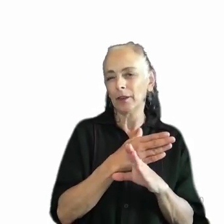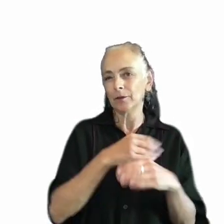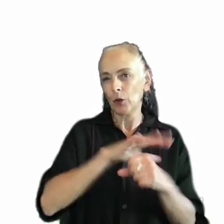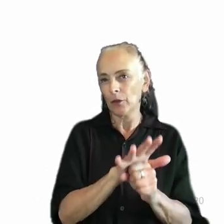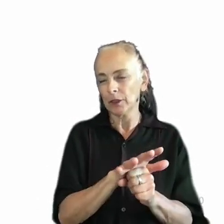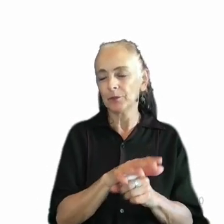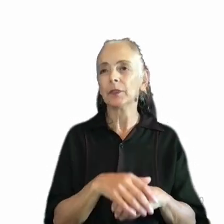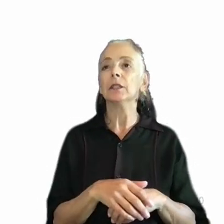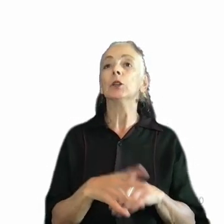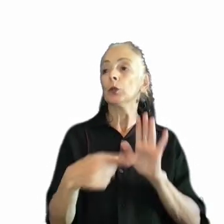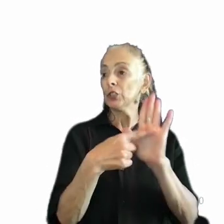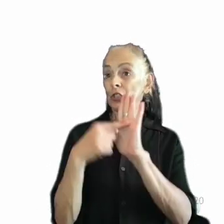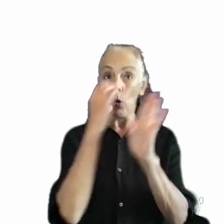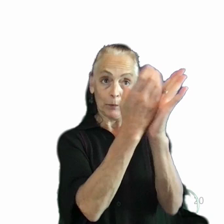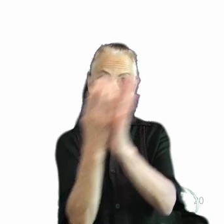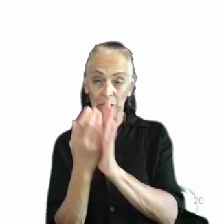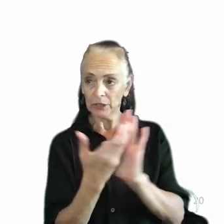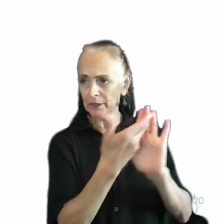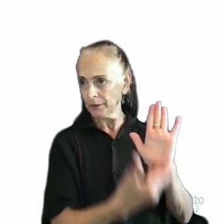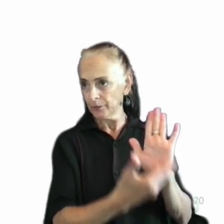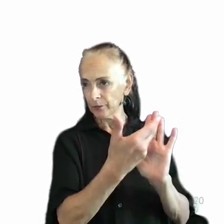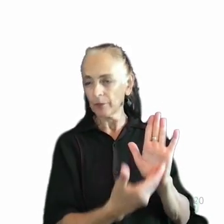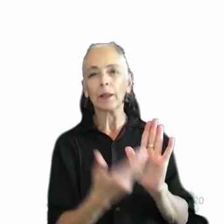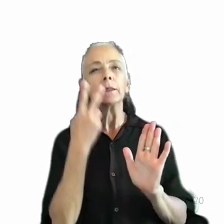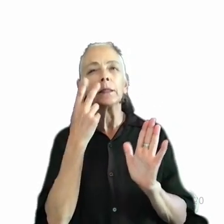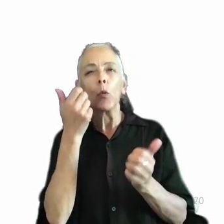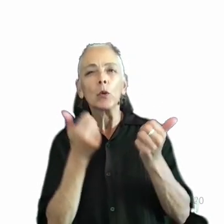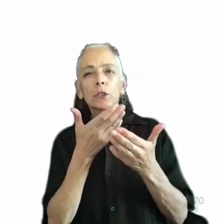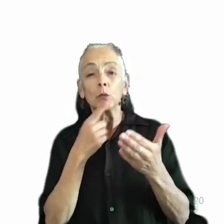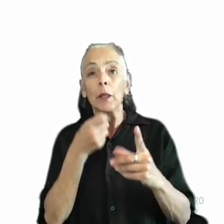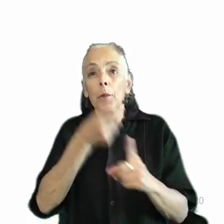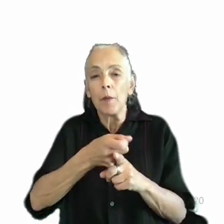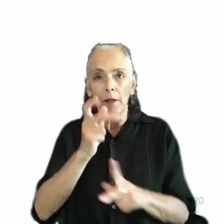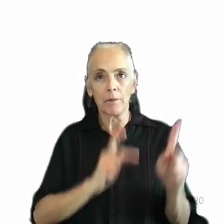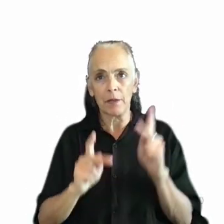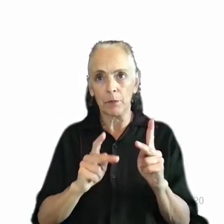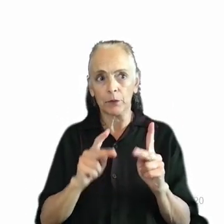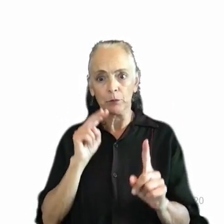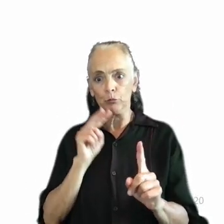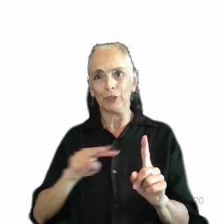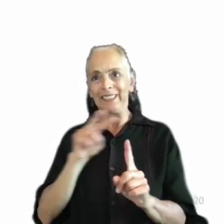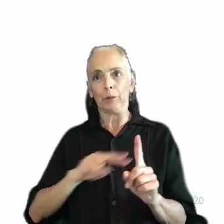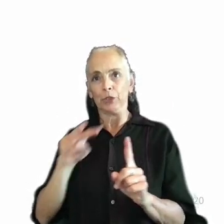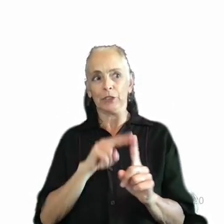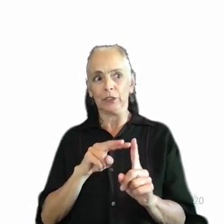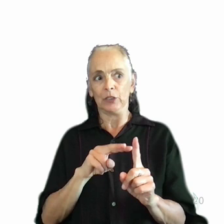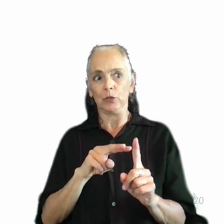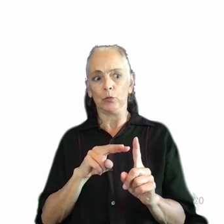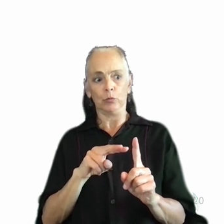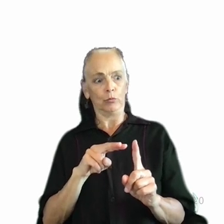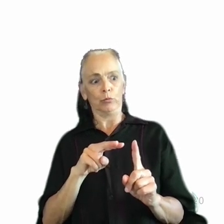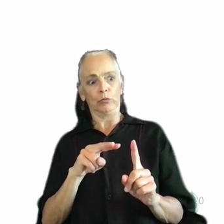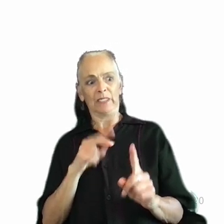images and get a sense for what were the features that were really impacting people's perceptions of the shapes as being spiders rather than being